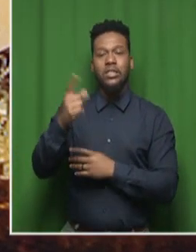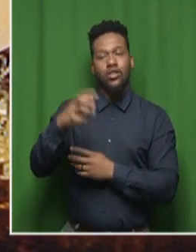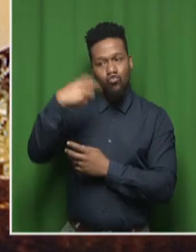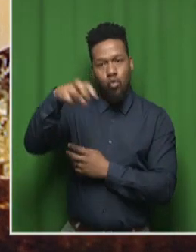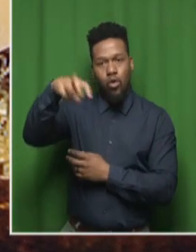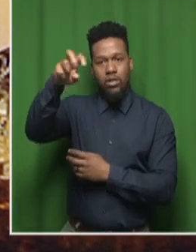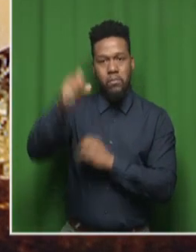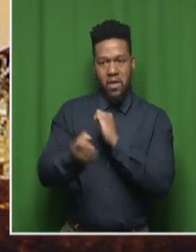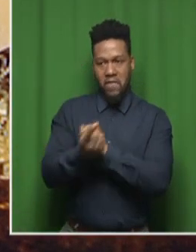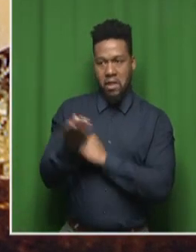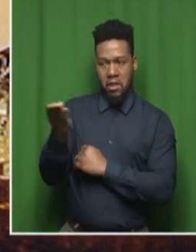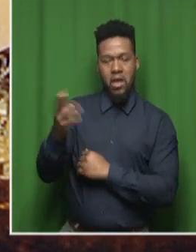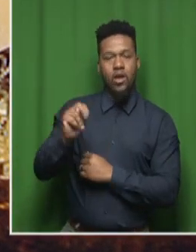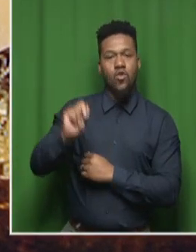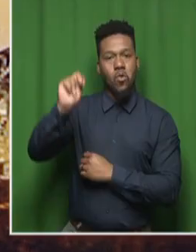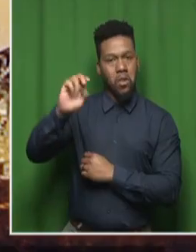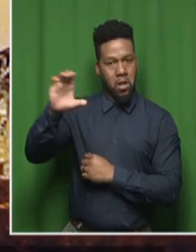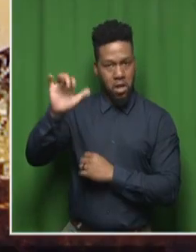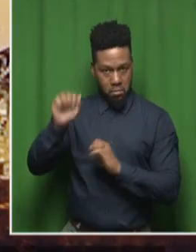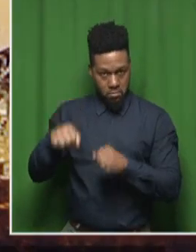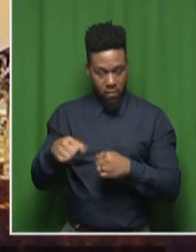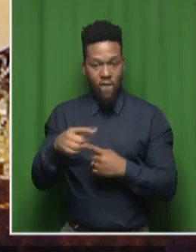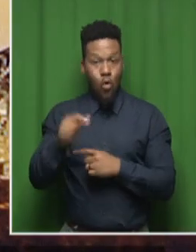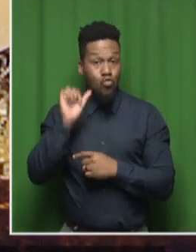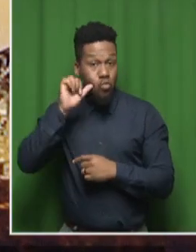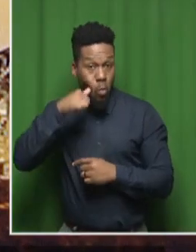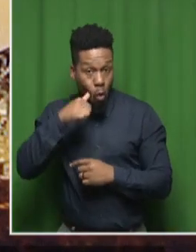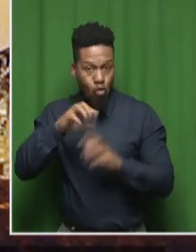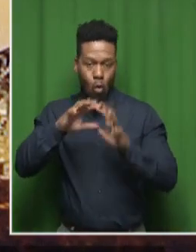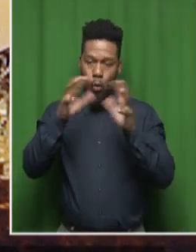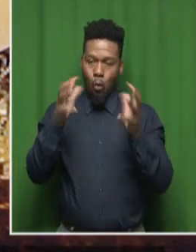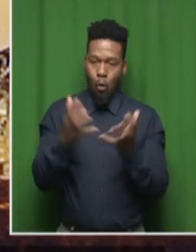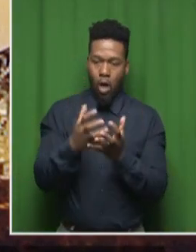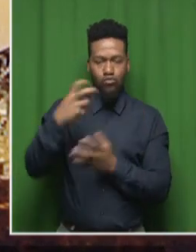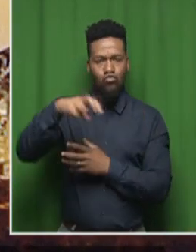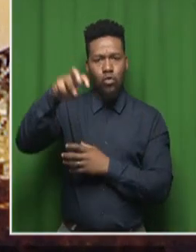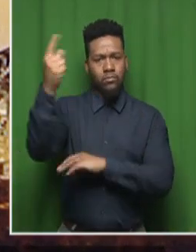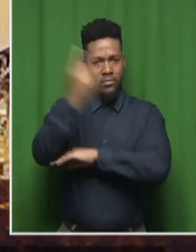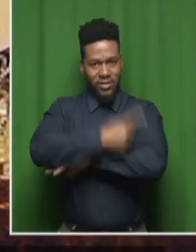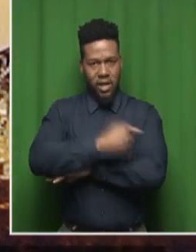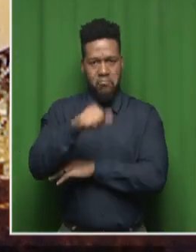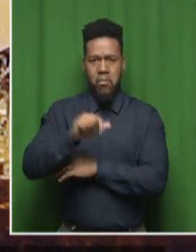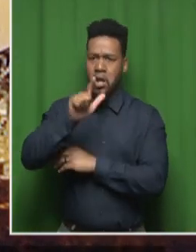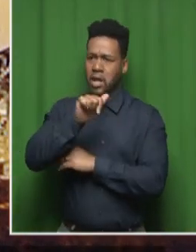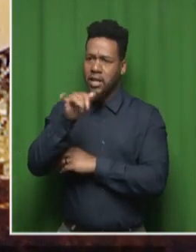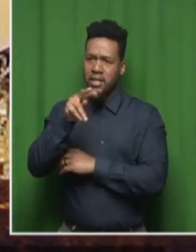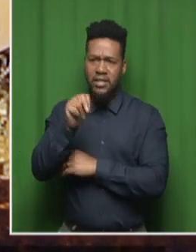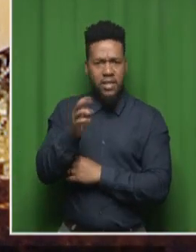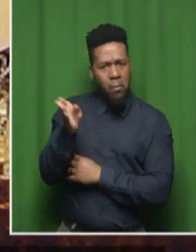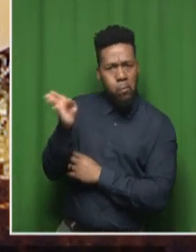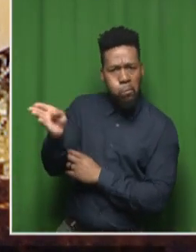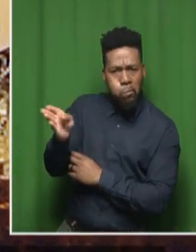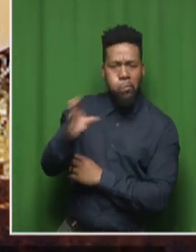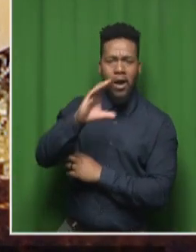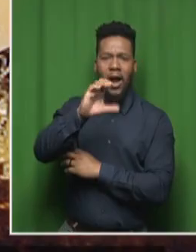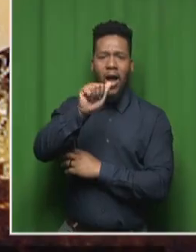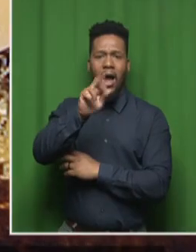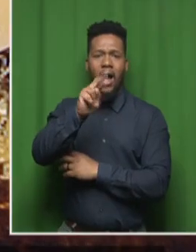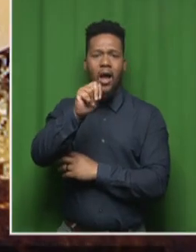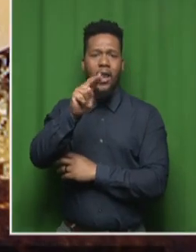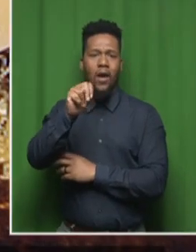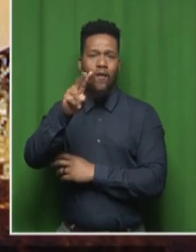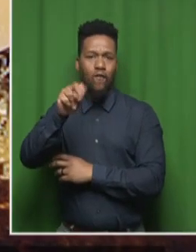That's ahead of World Tourism Day tomorrow. Let's cross over to Lise Wilson. She's there. She's in Carnarvon for more.